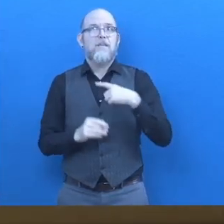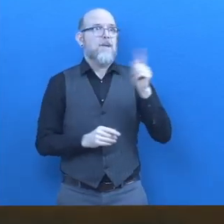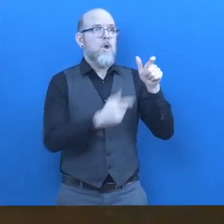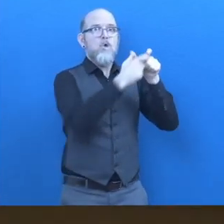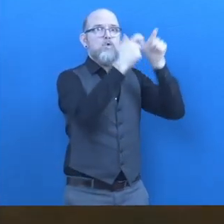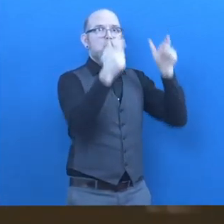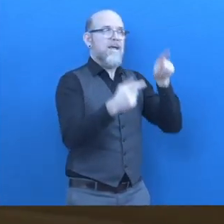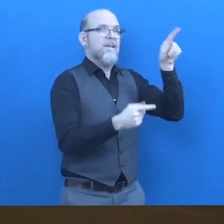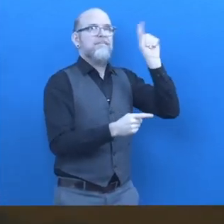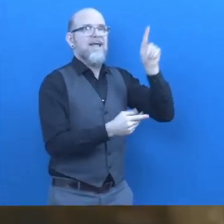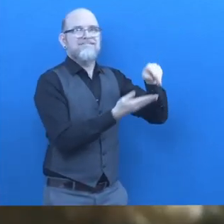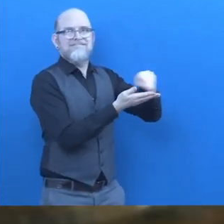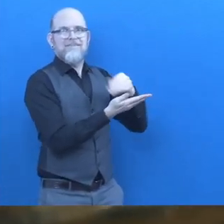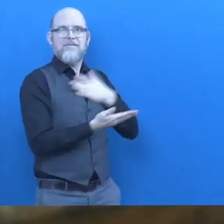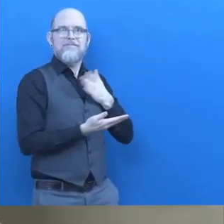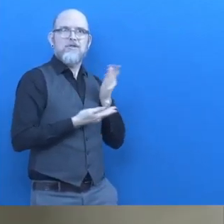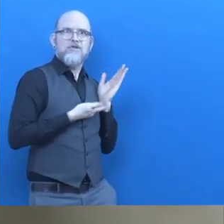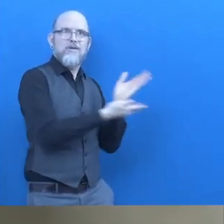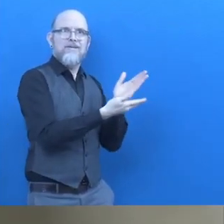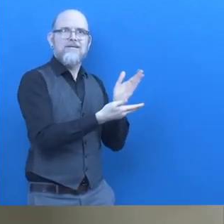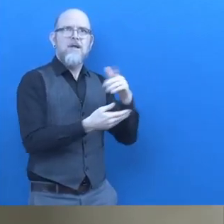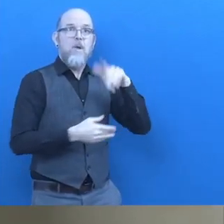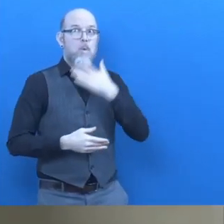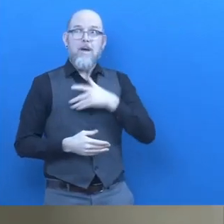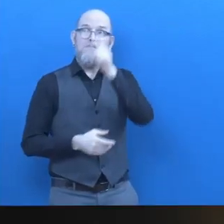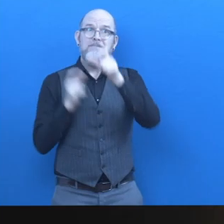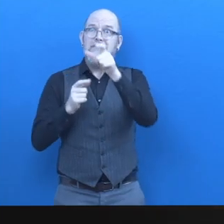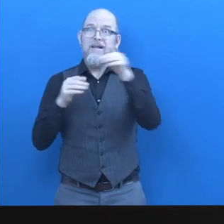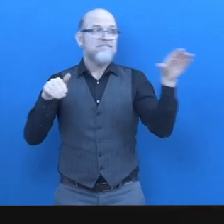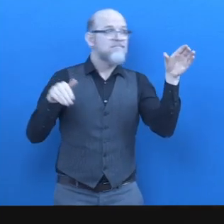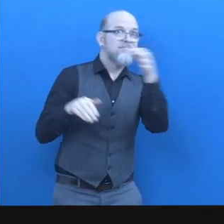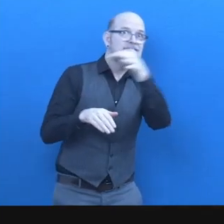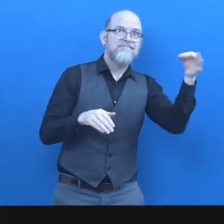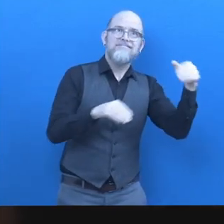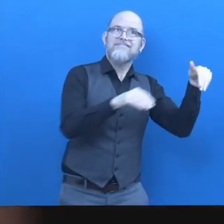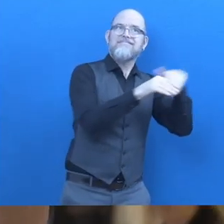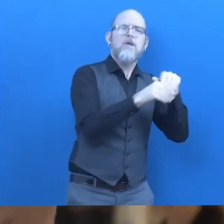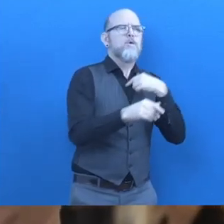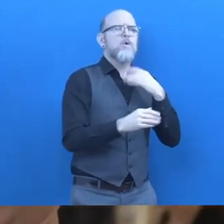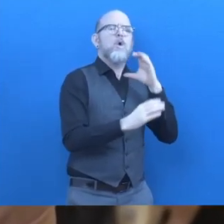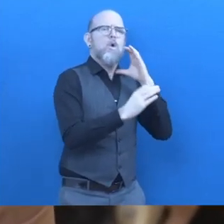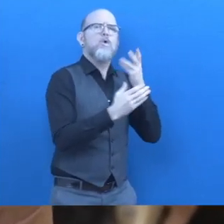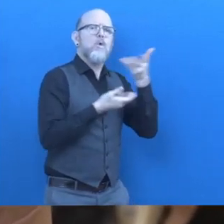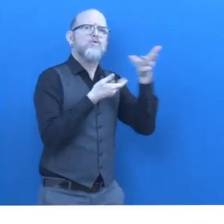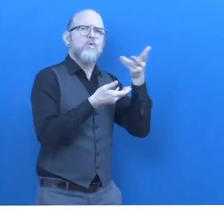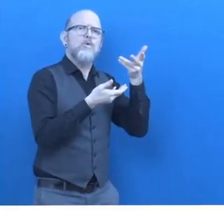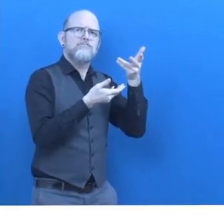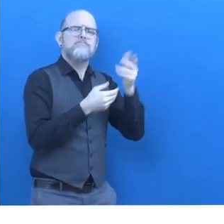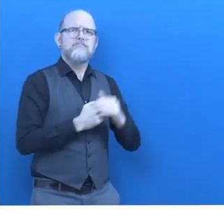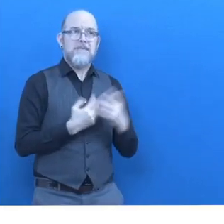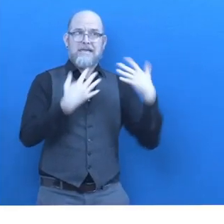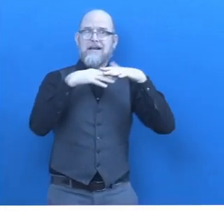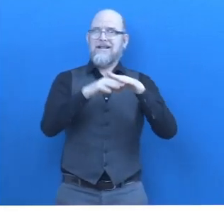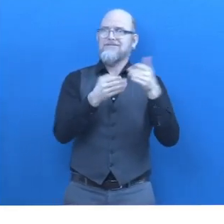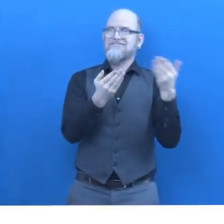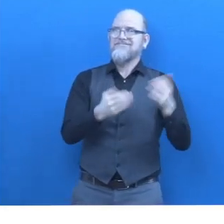for our recruitment services and also consulting services to help to better include people with disabilities. What is